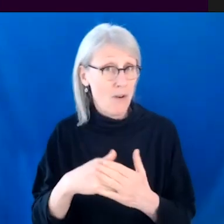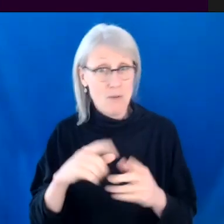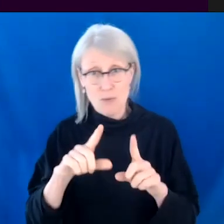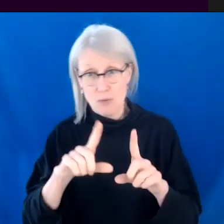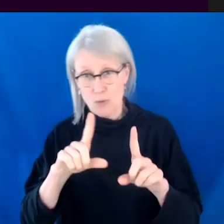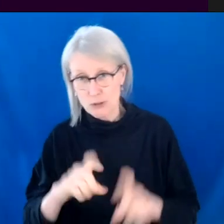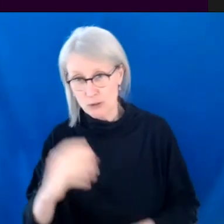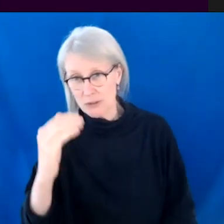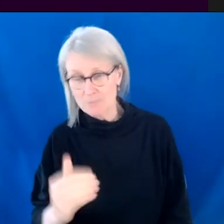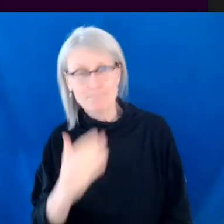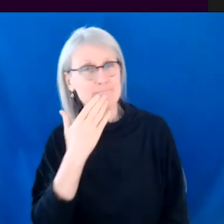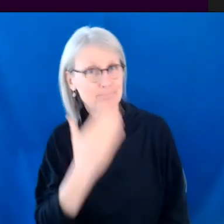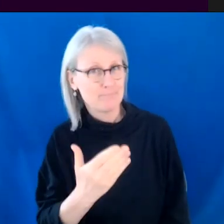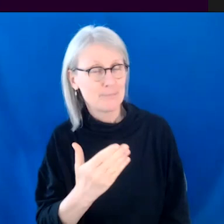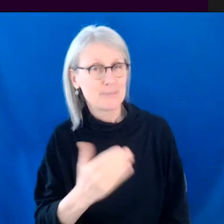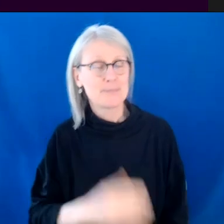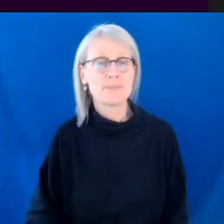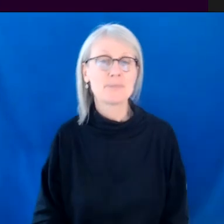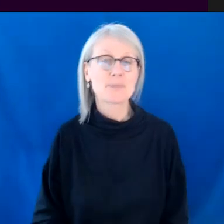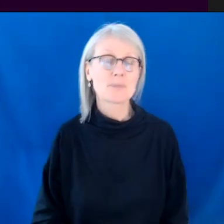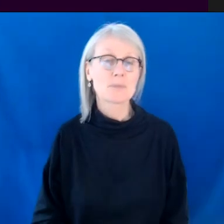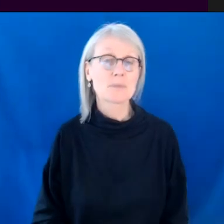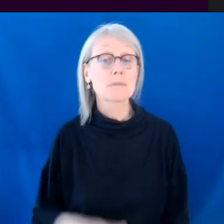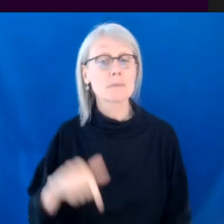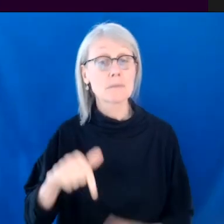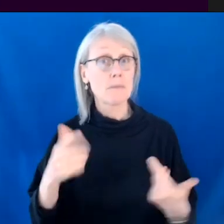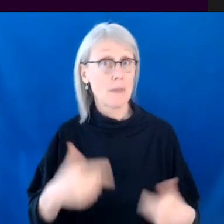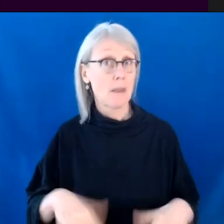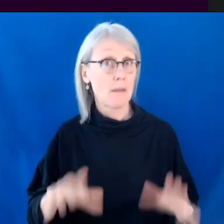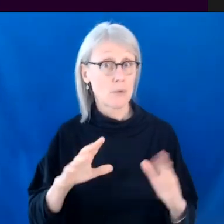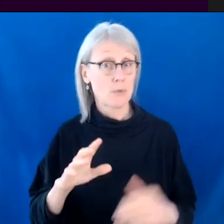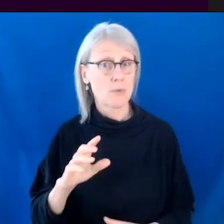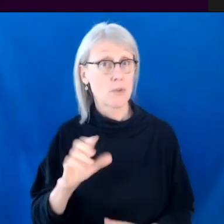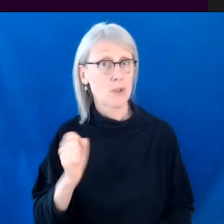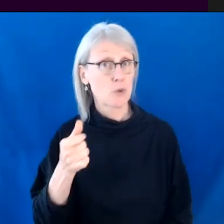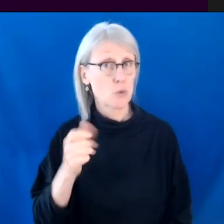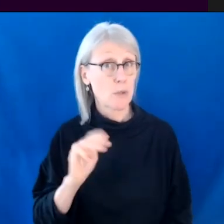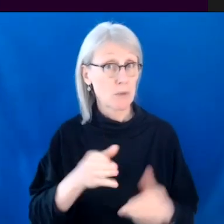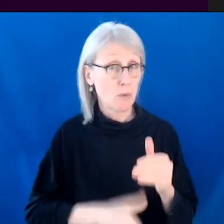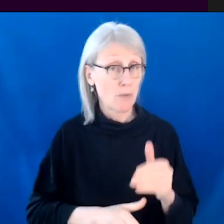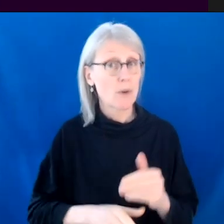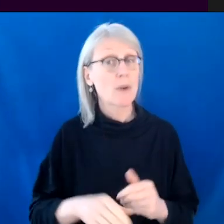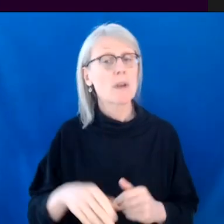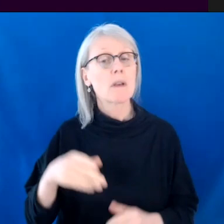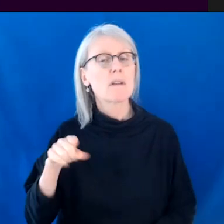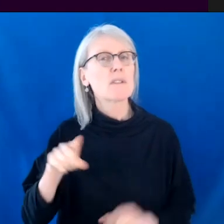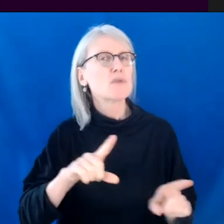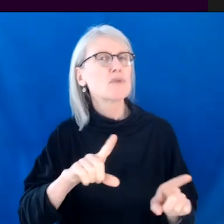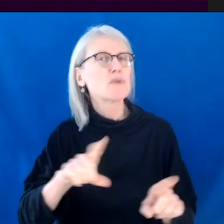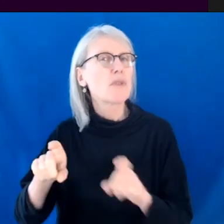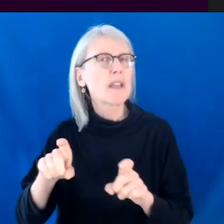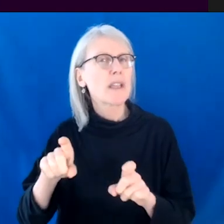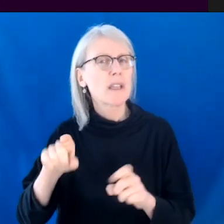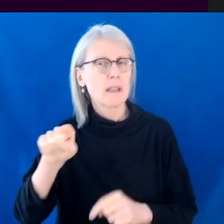Um, and so after this, uh, stream ends, we just want to invite you to take the post event survey for a chance